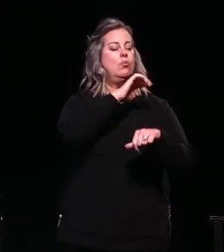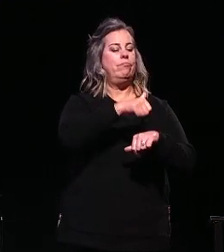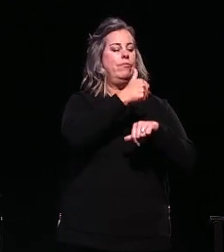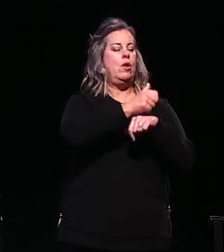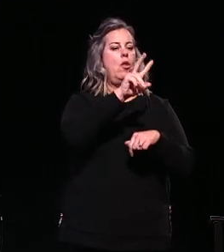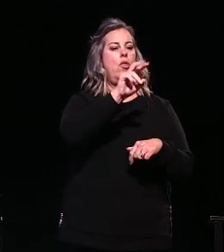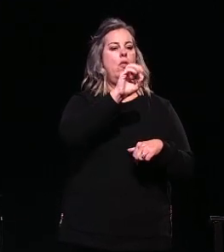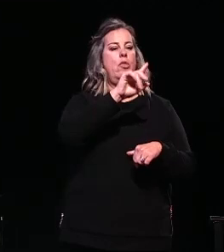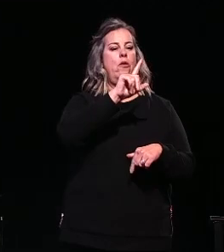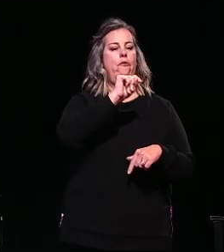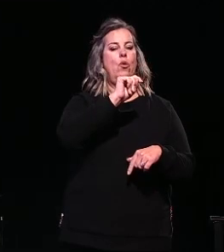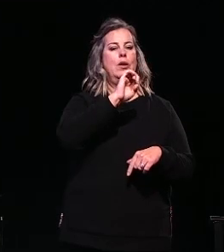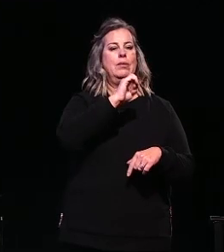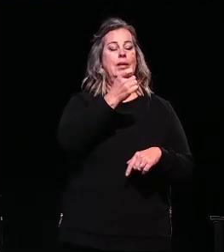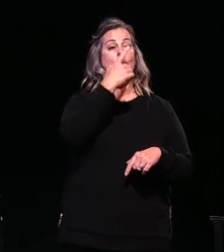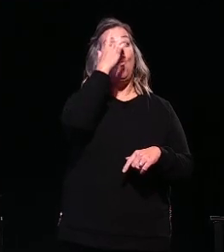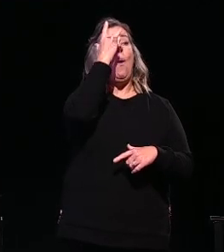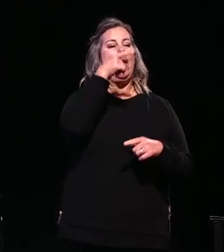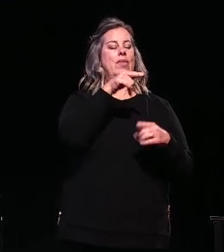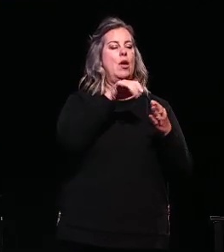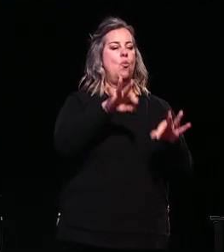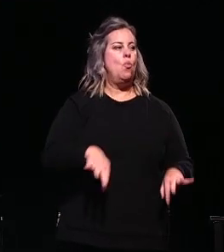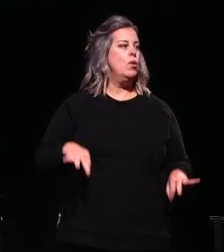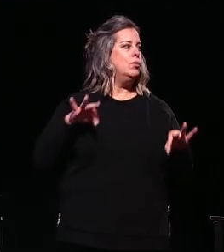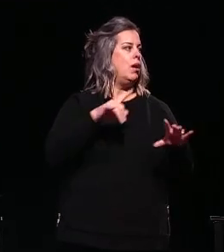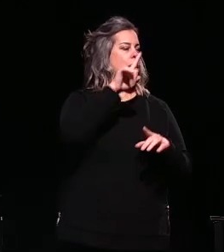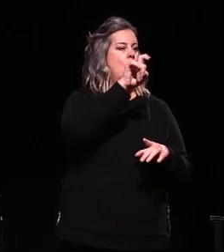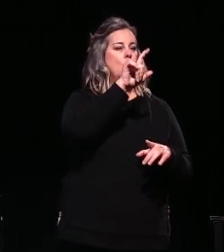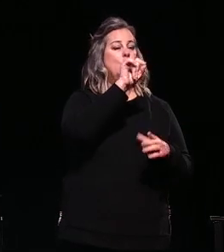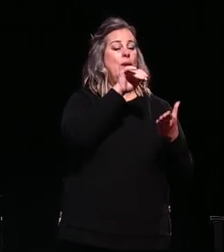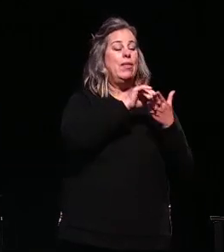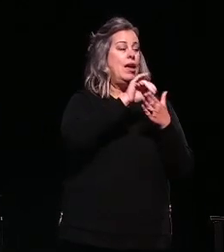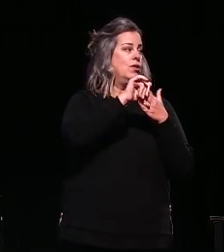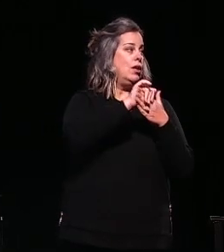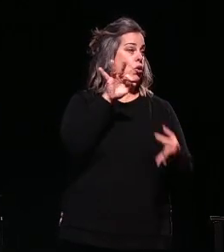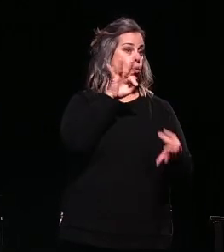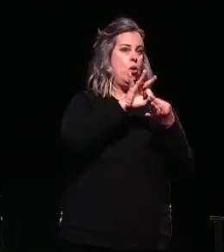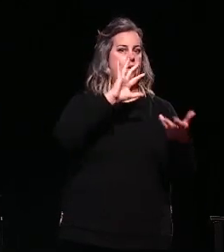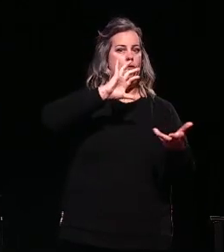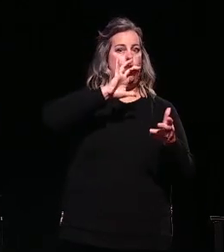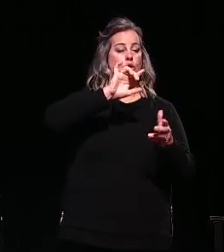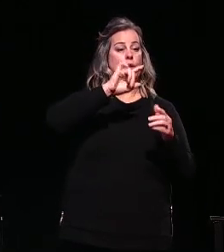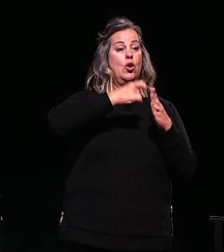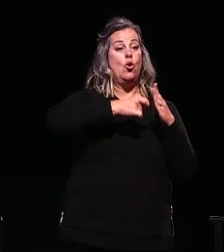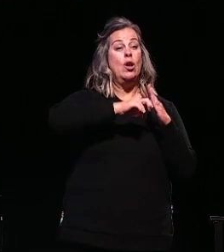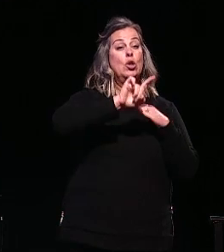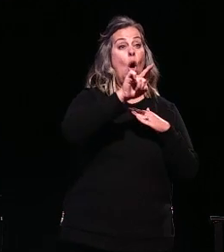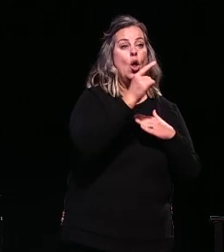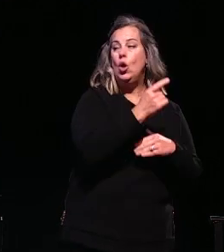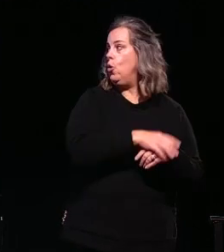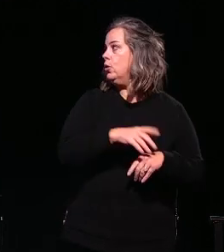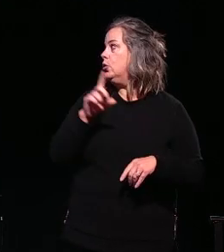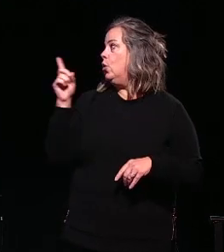they were spending a hundred and twenty thousand dollars per year in laundry costs alone. The first video shows the oscillation